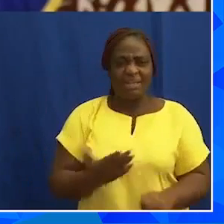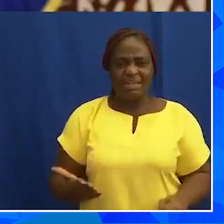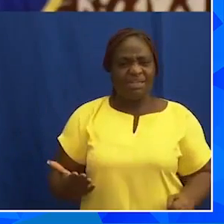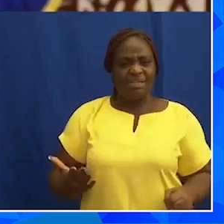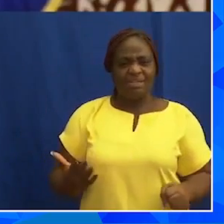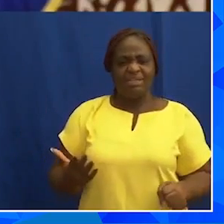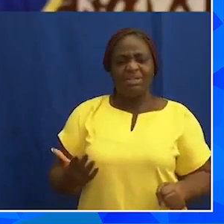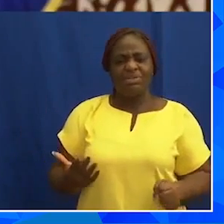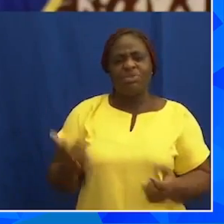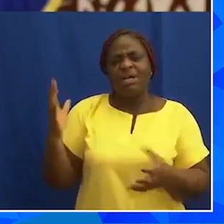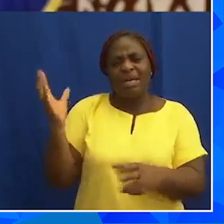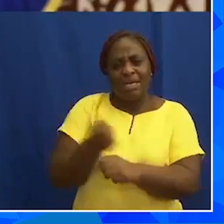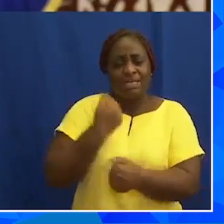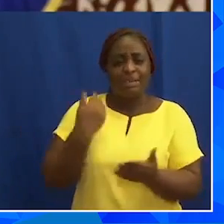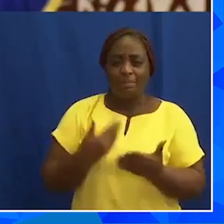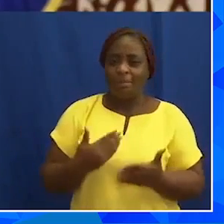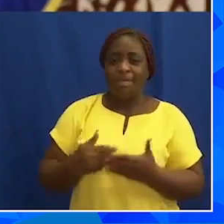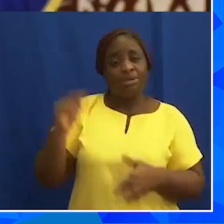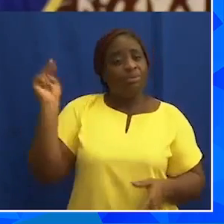revenues that we need.